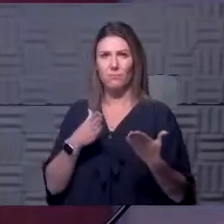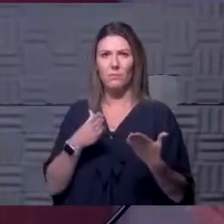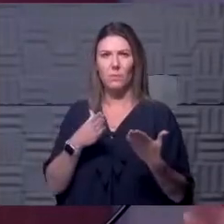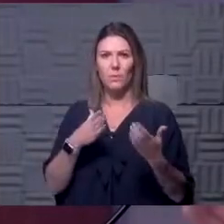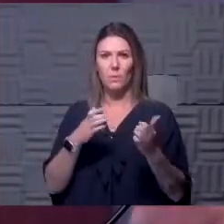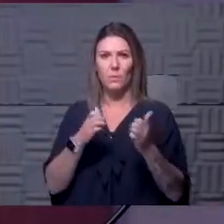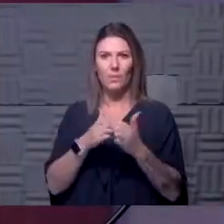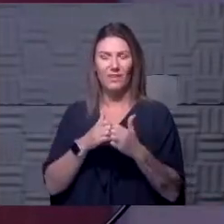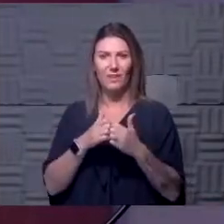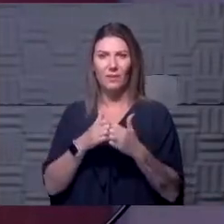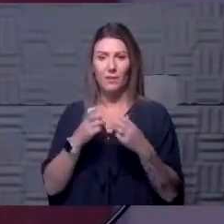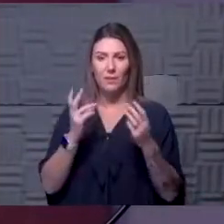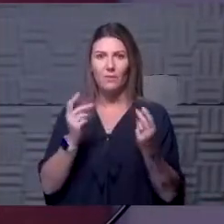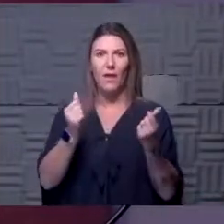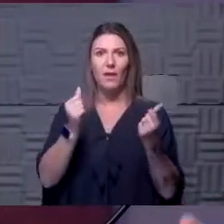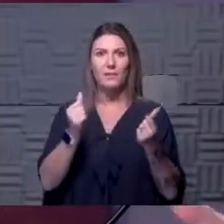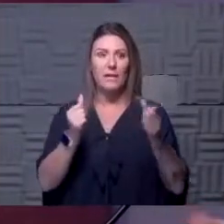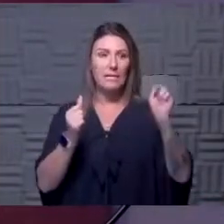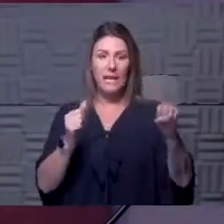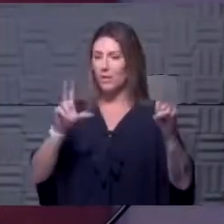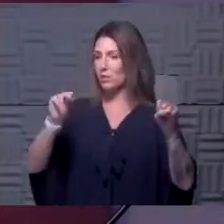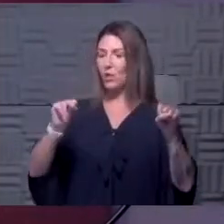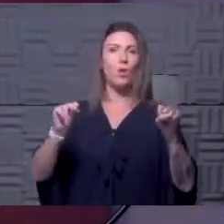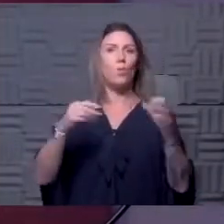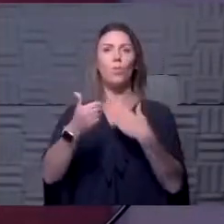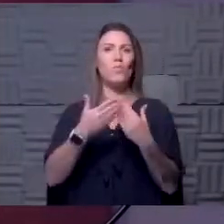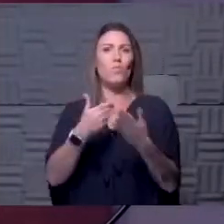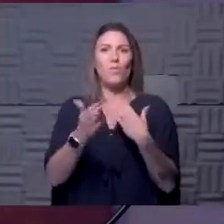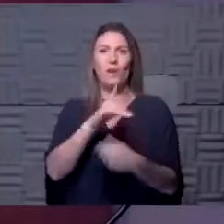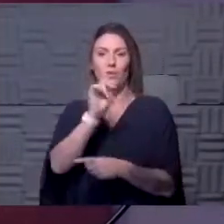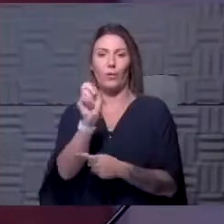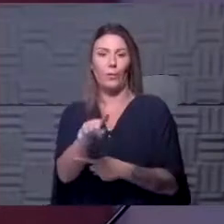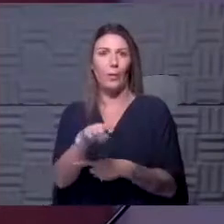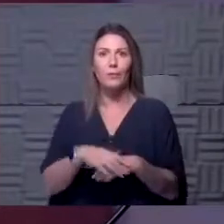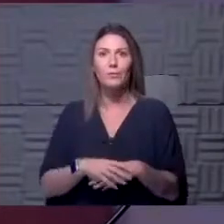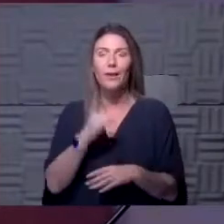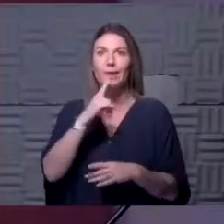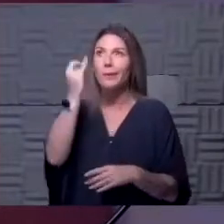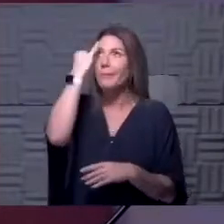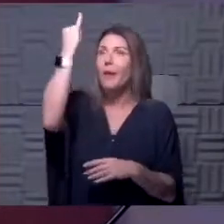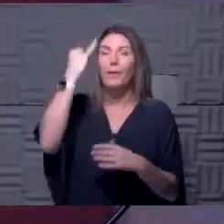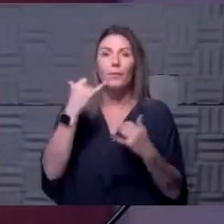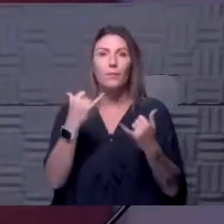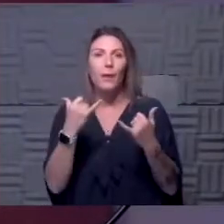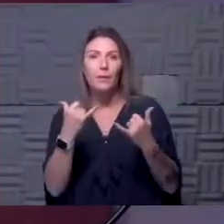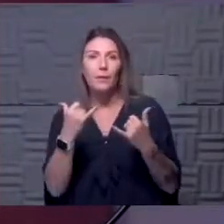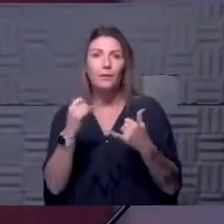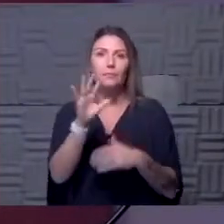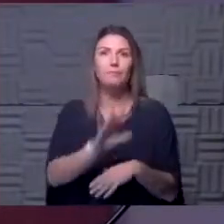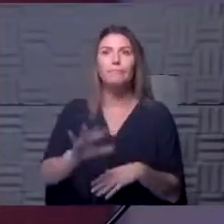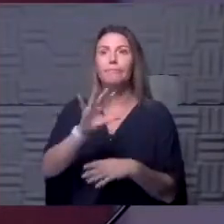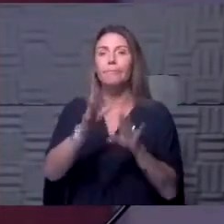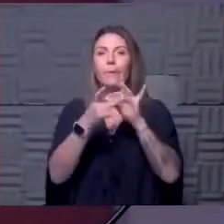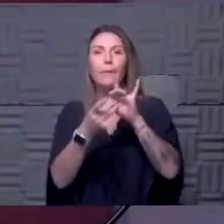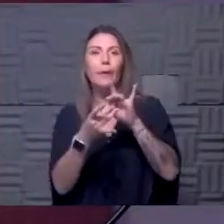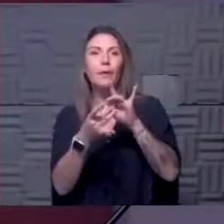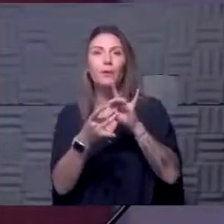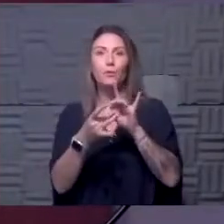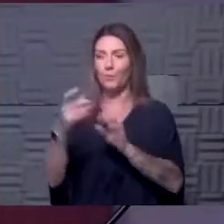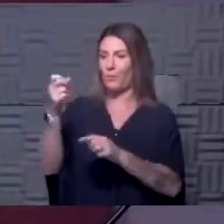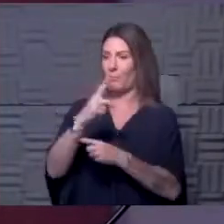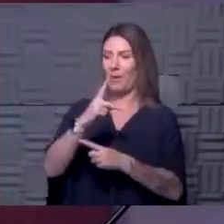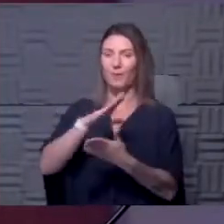hard and fast, this is yes and this is no, for whatever the question may be. I imagine it right now, the question is around returning to school.